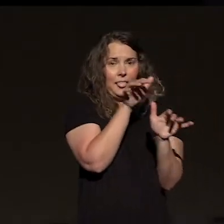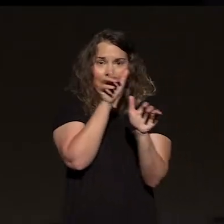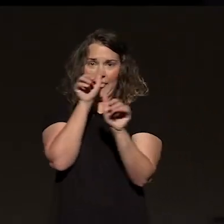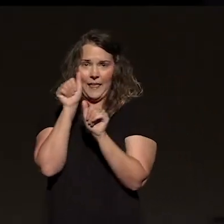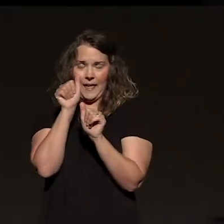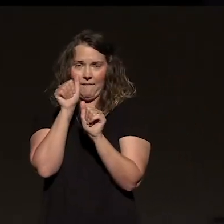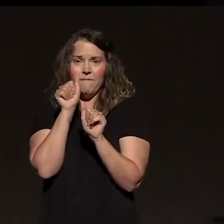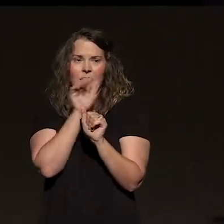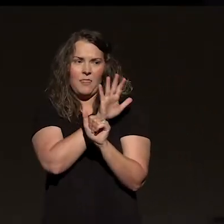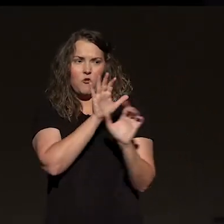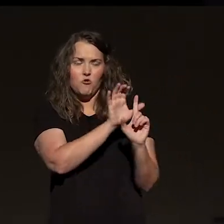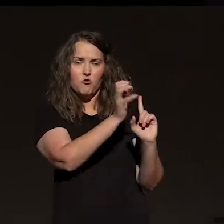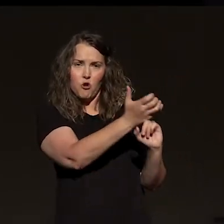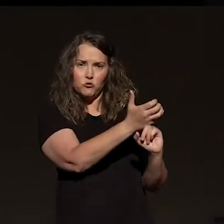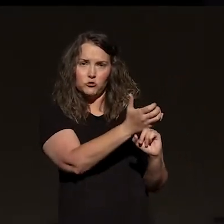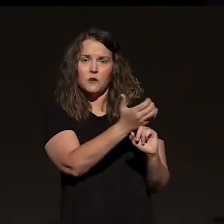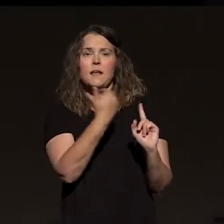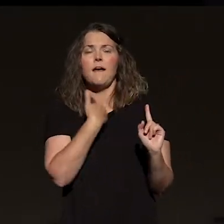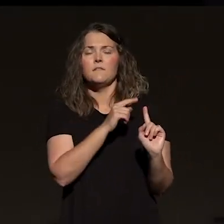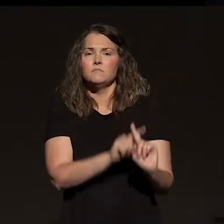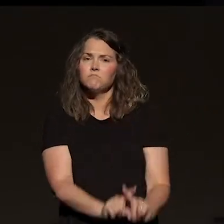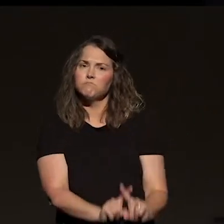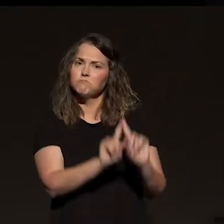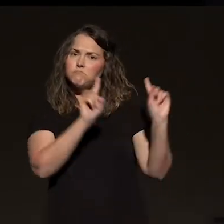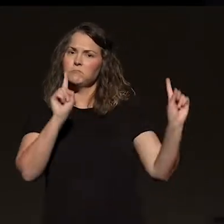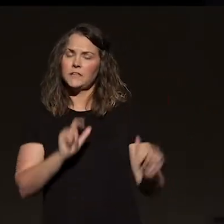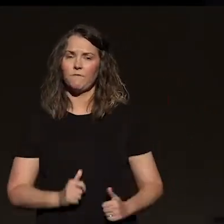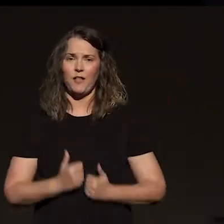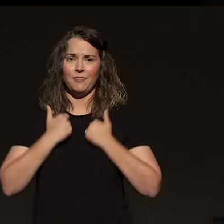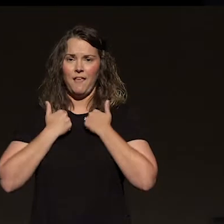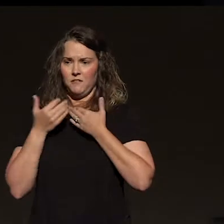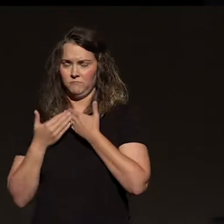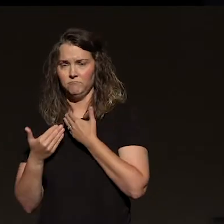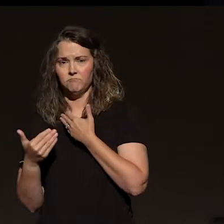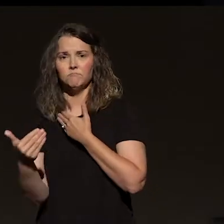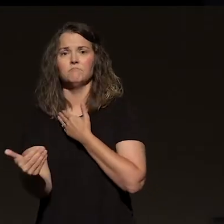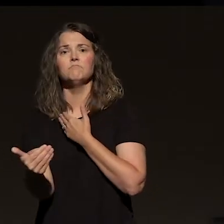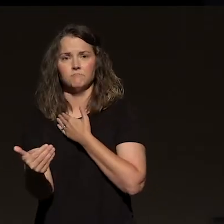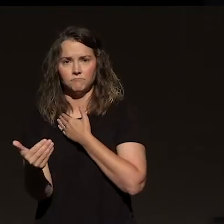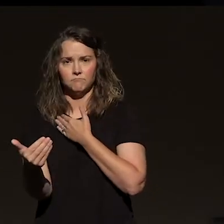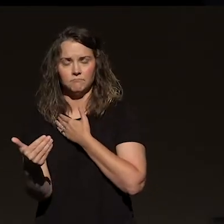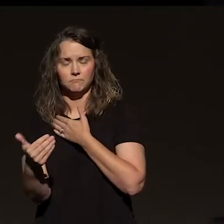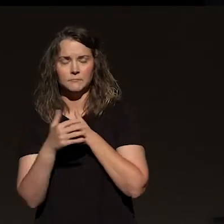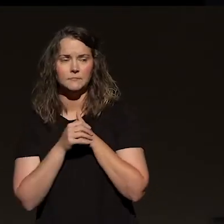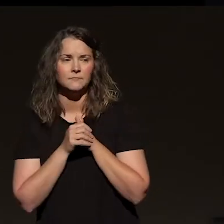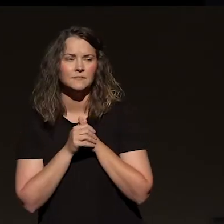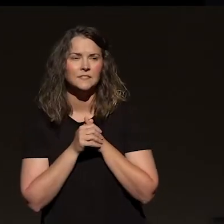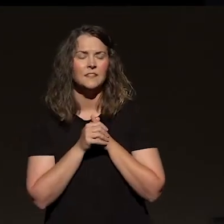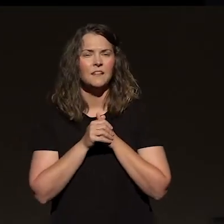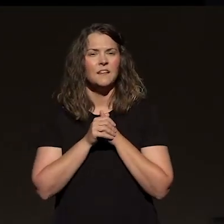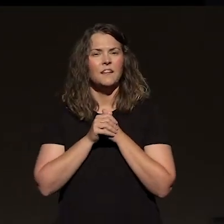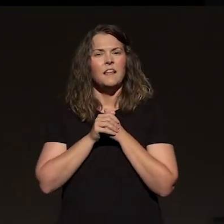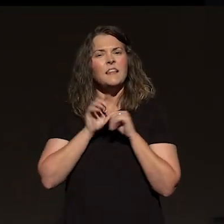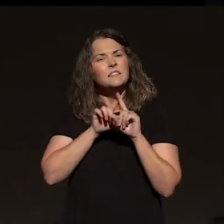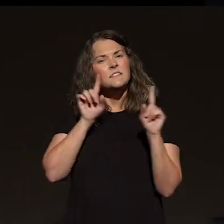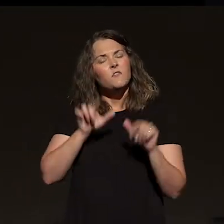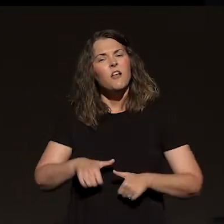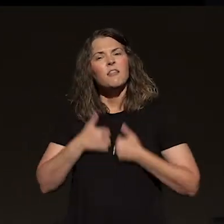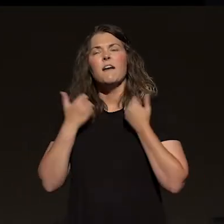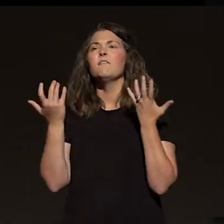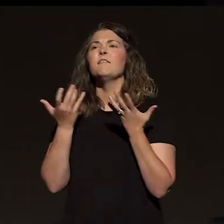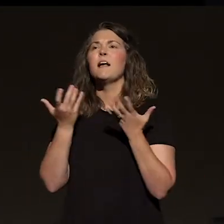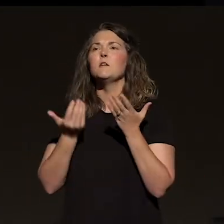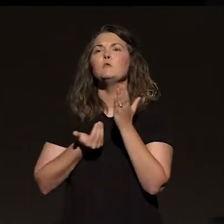they lived and to live a totally different kind of life. A life where they had a different set of